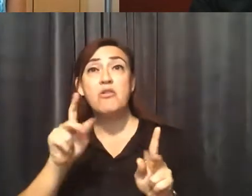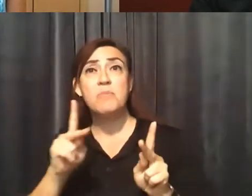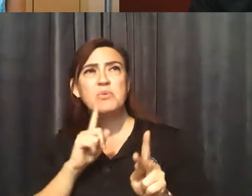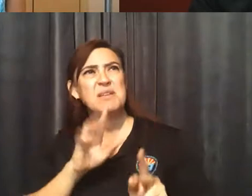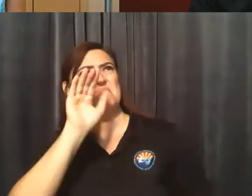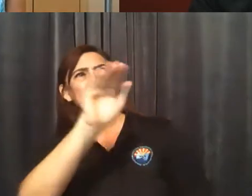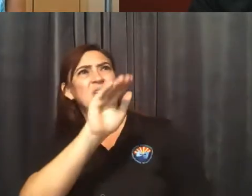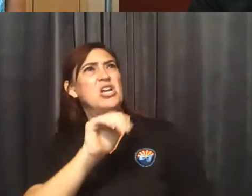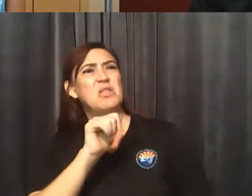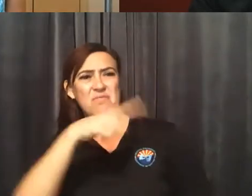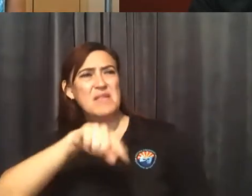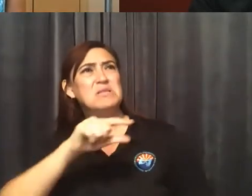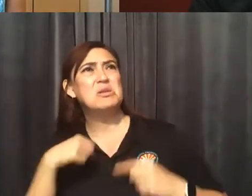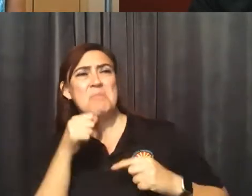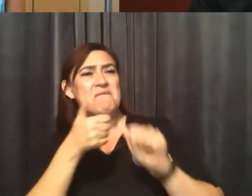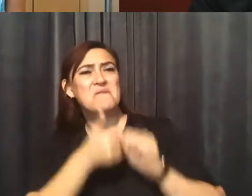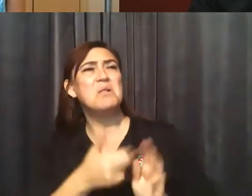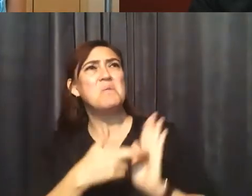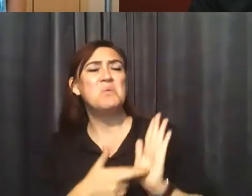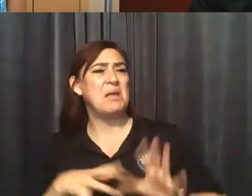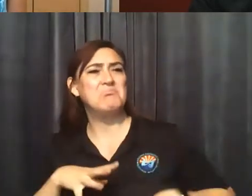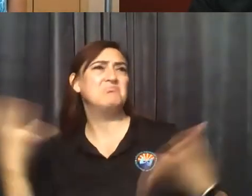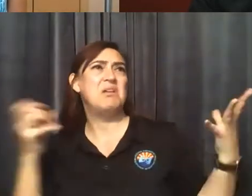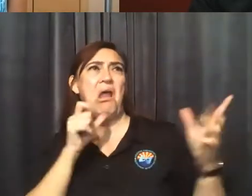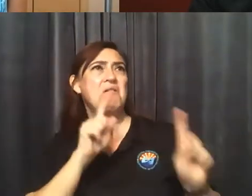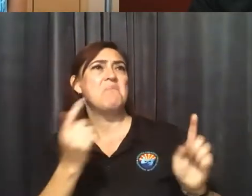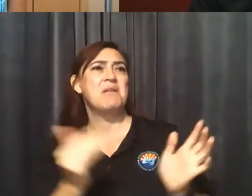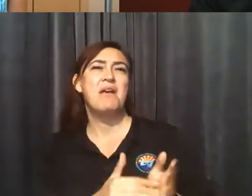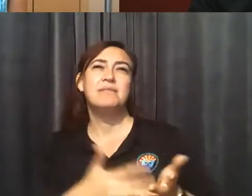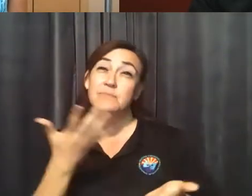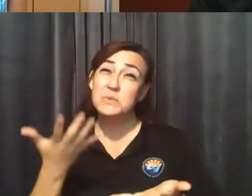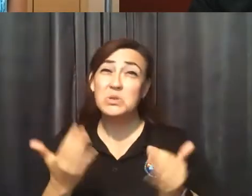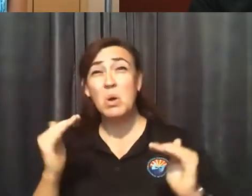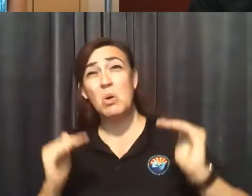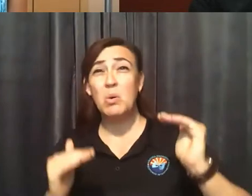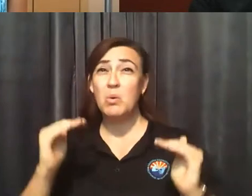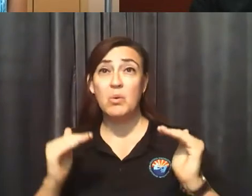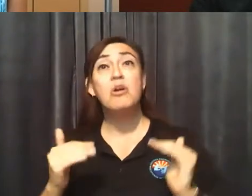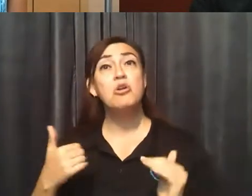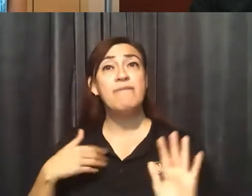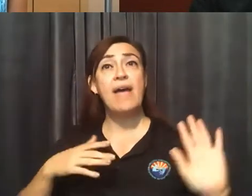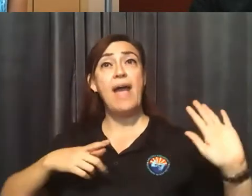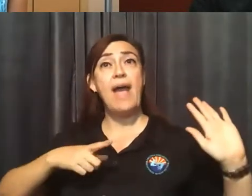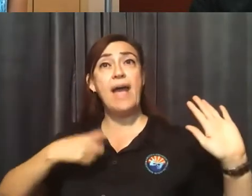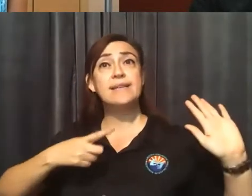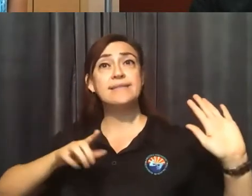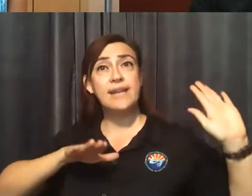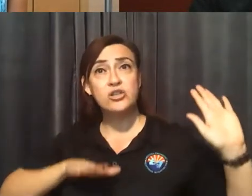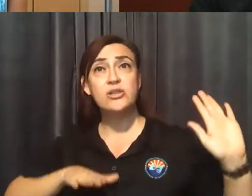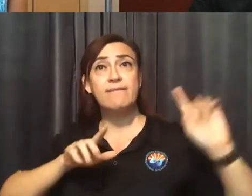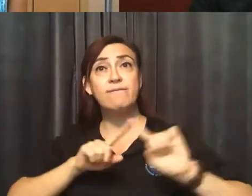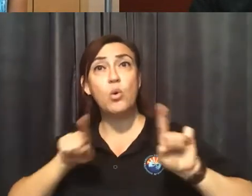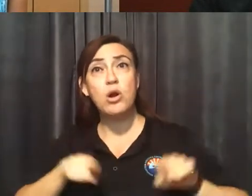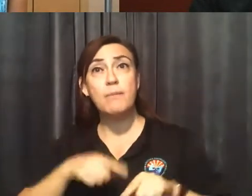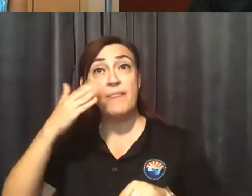uphold the rules that are there. And so that's where, you know, having that attestation form at your front door to let people know that